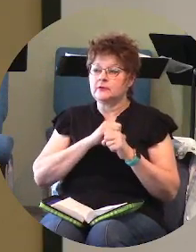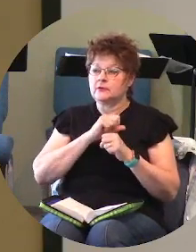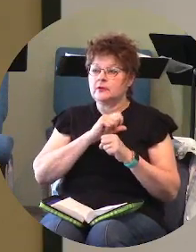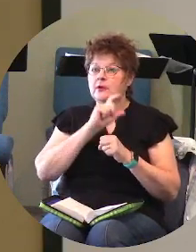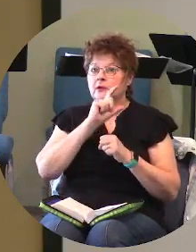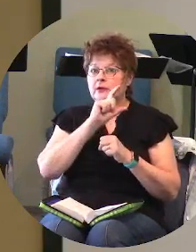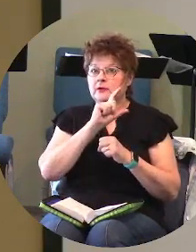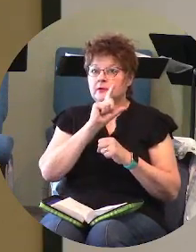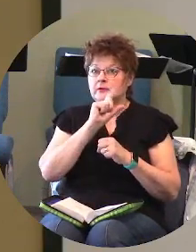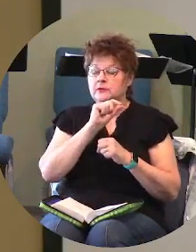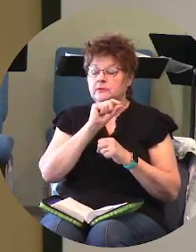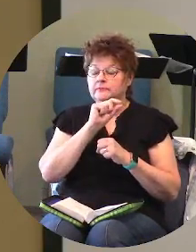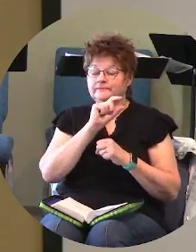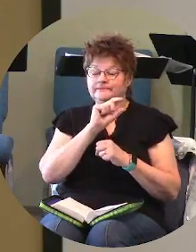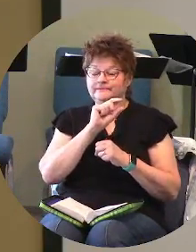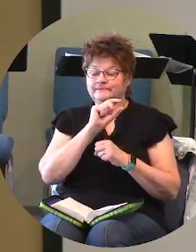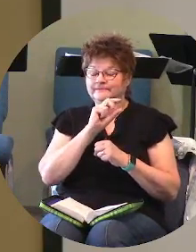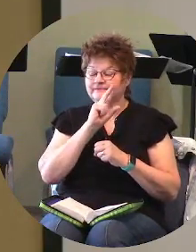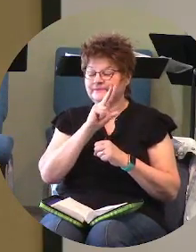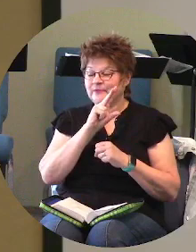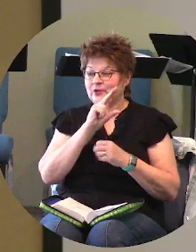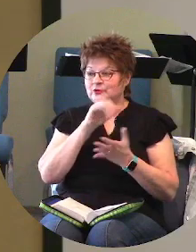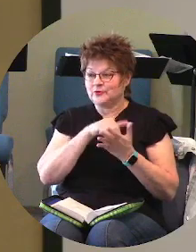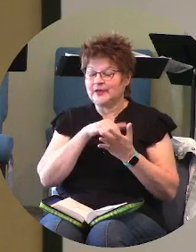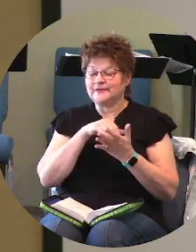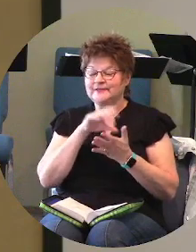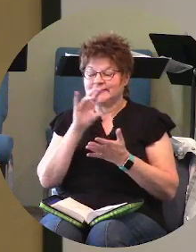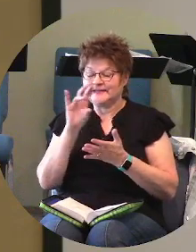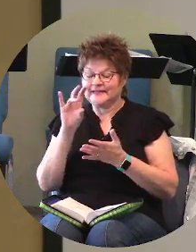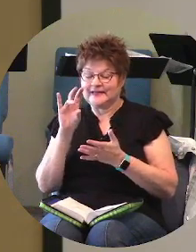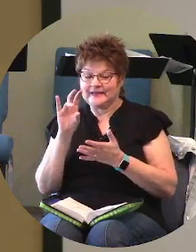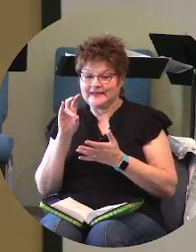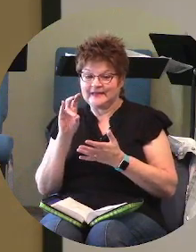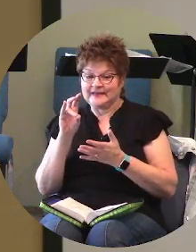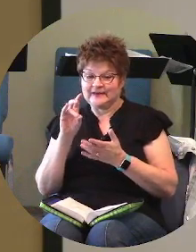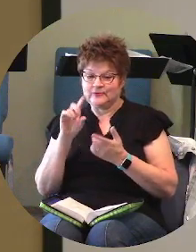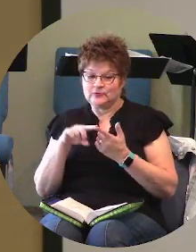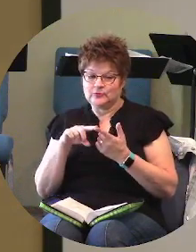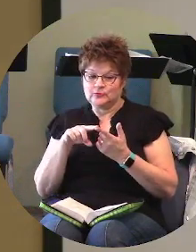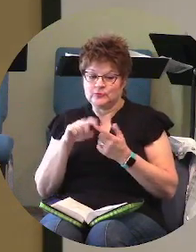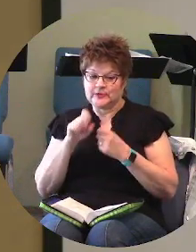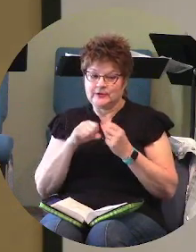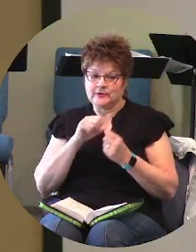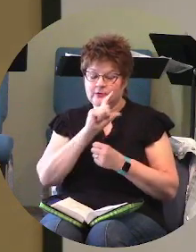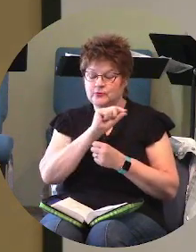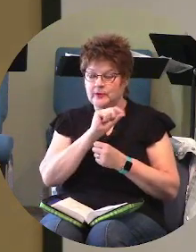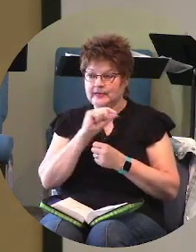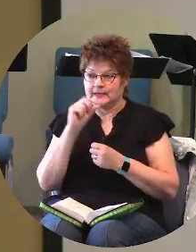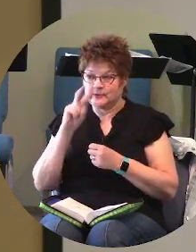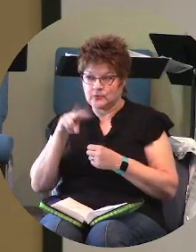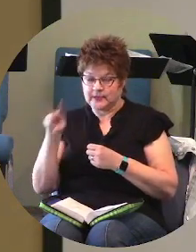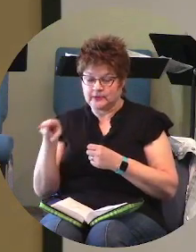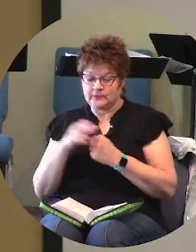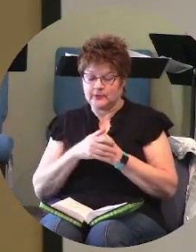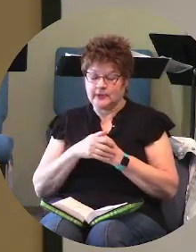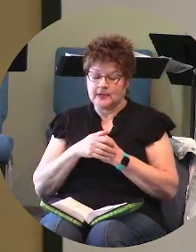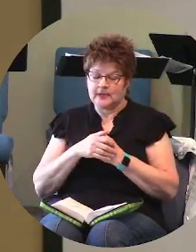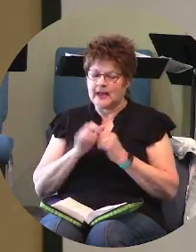2022 how is the world changed changed relationally